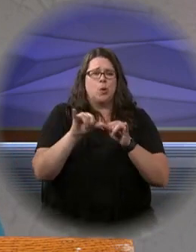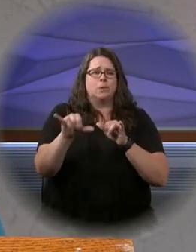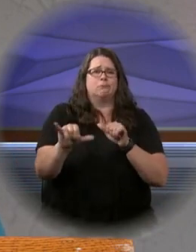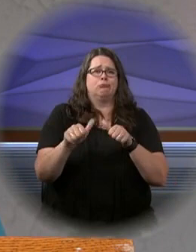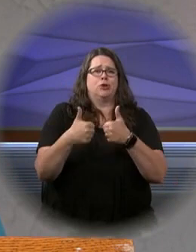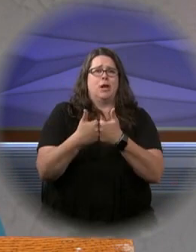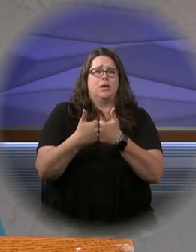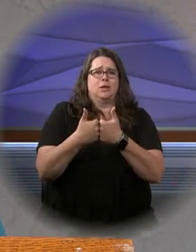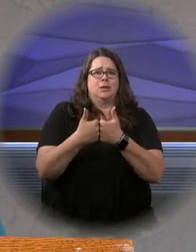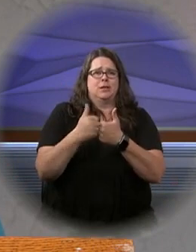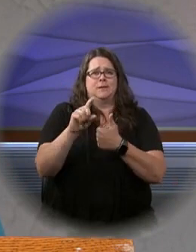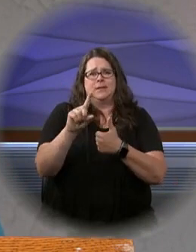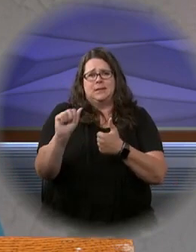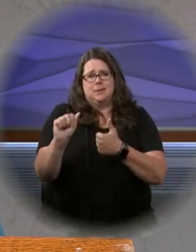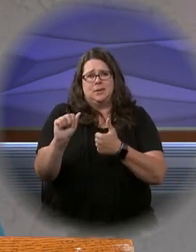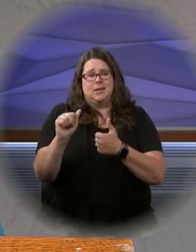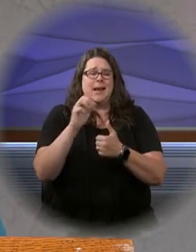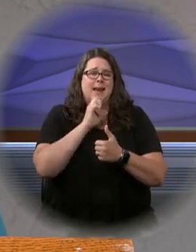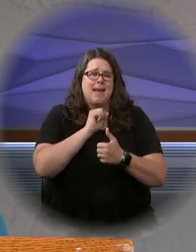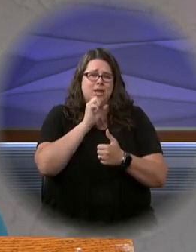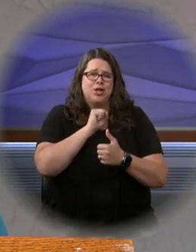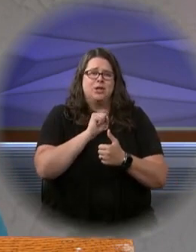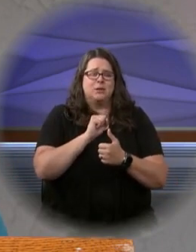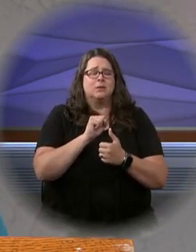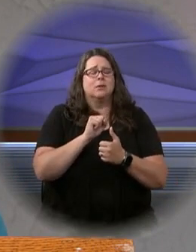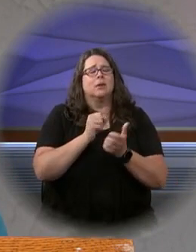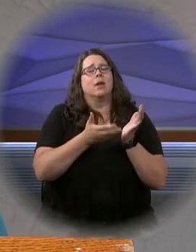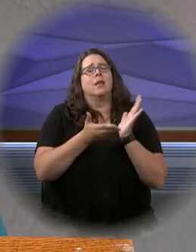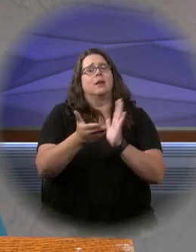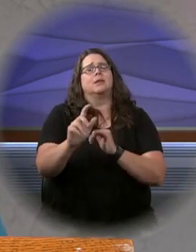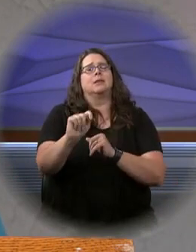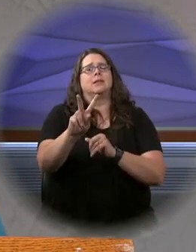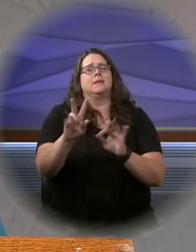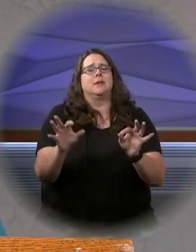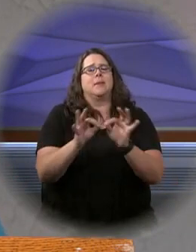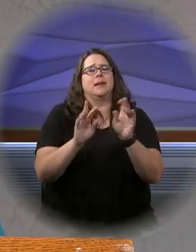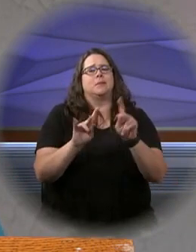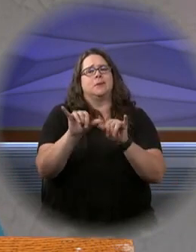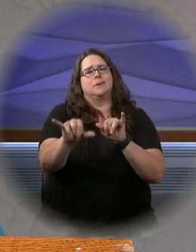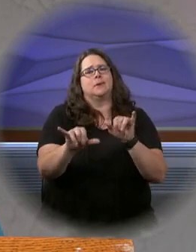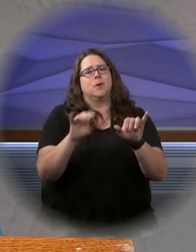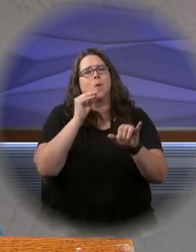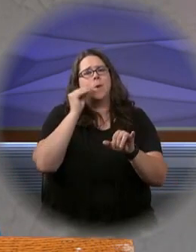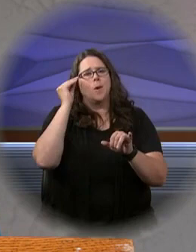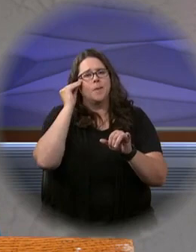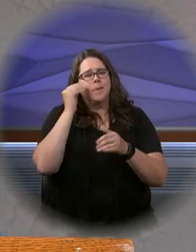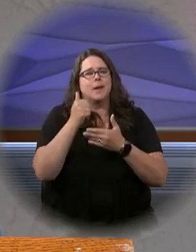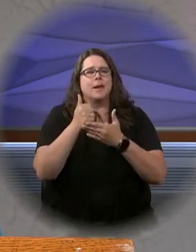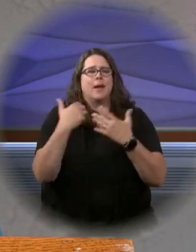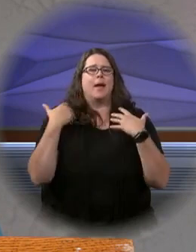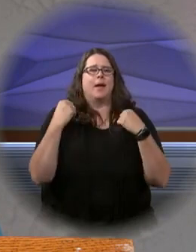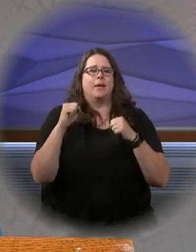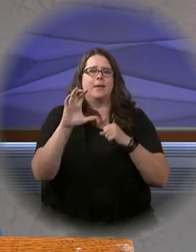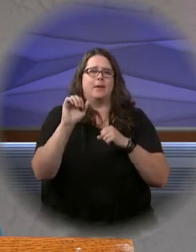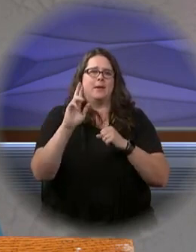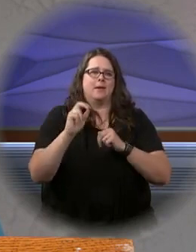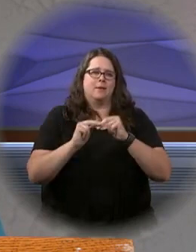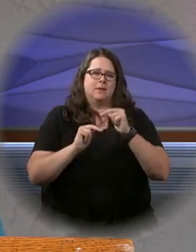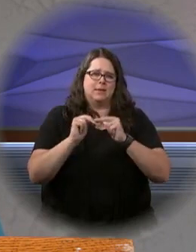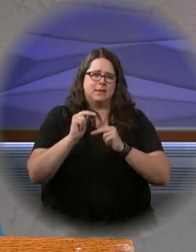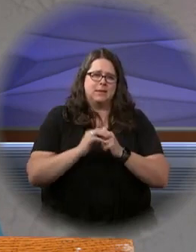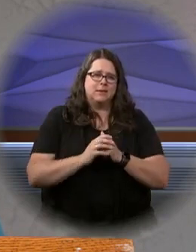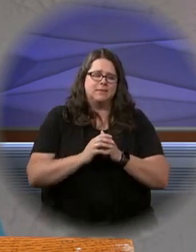challenges of disabilities and aging, bring this TV Mass to people in their homes and health care facilities.